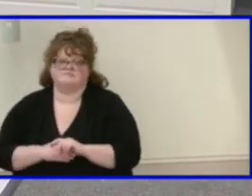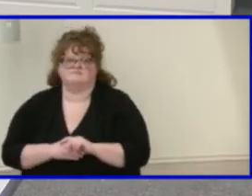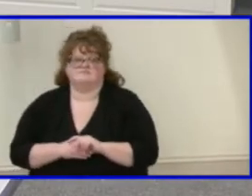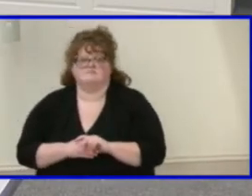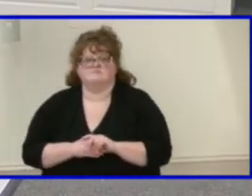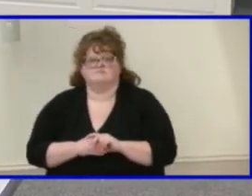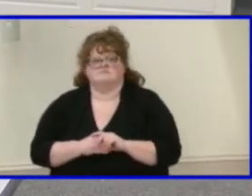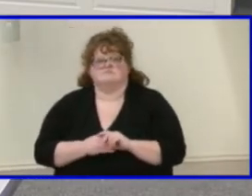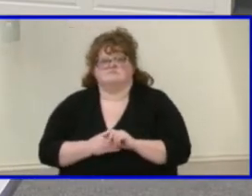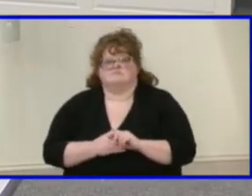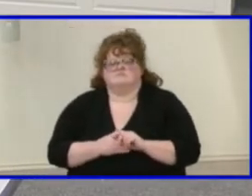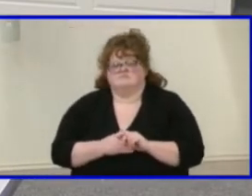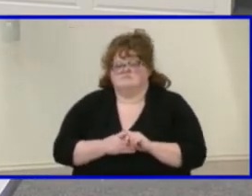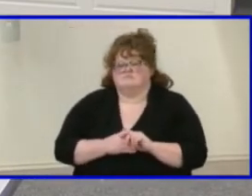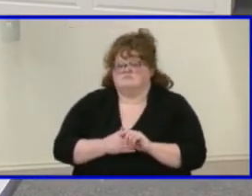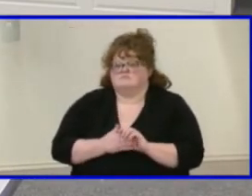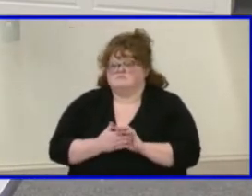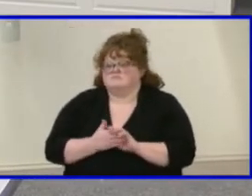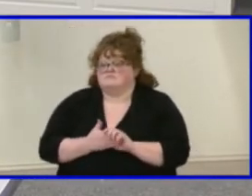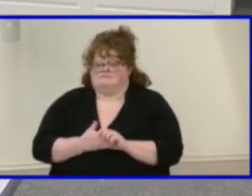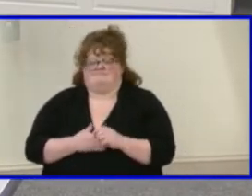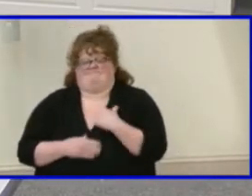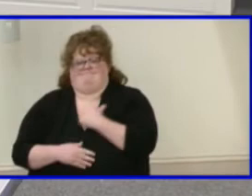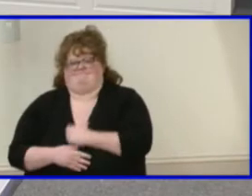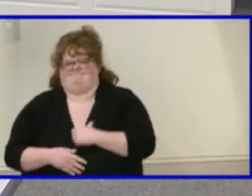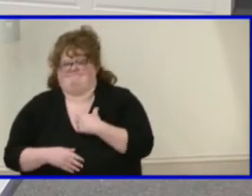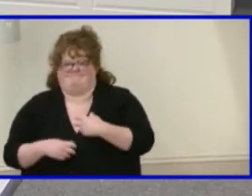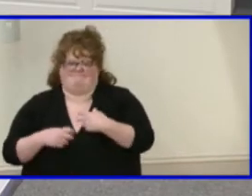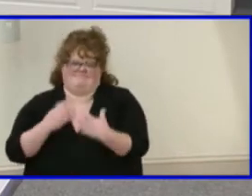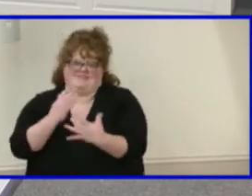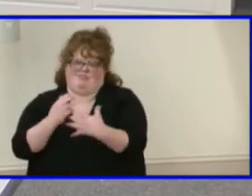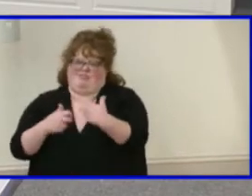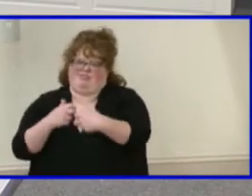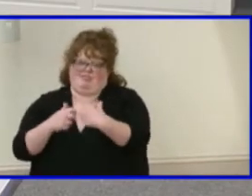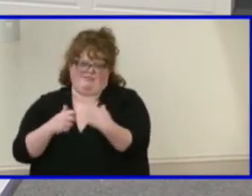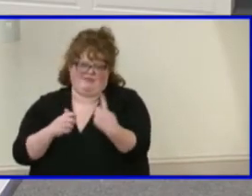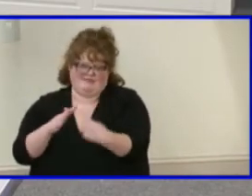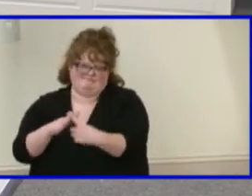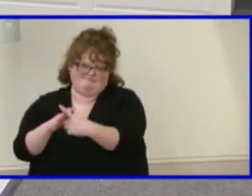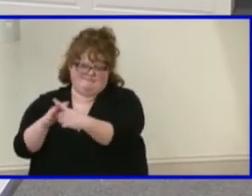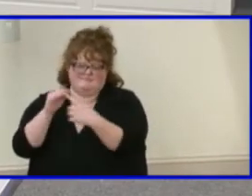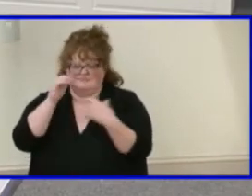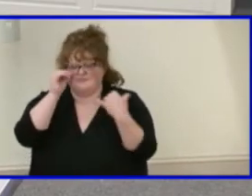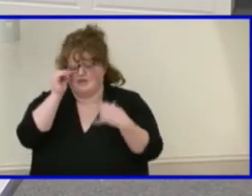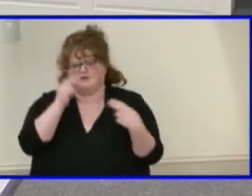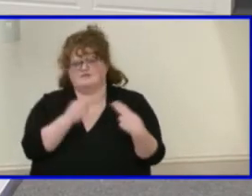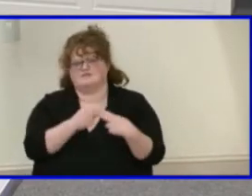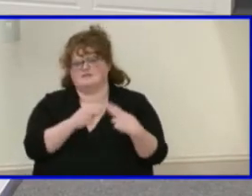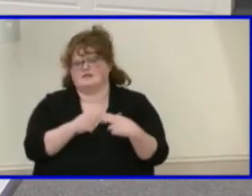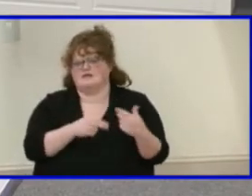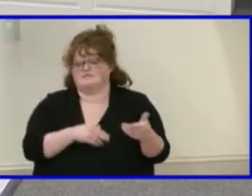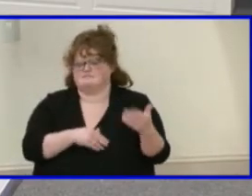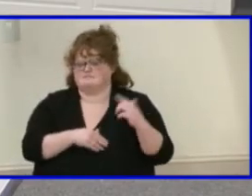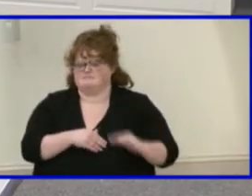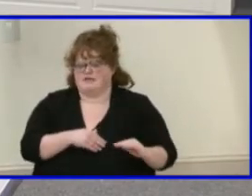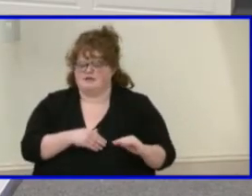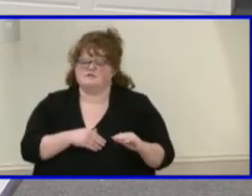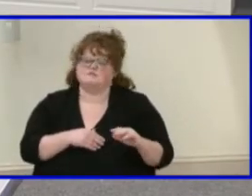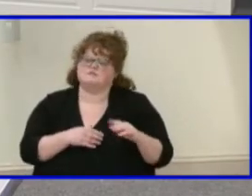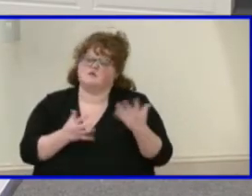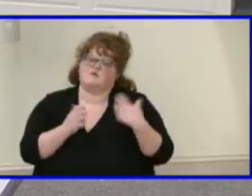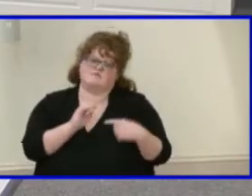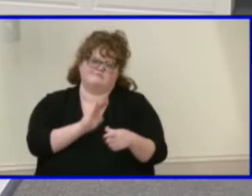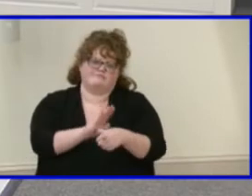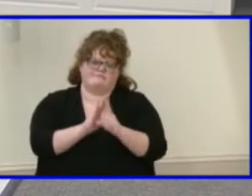Not one of my strong points. Technology. Okay, so now that we got the slide moved forward here, I'd like to review